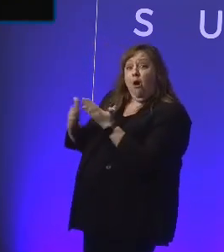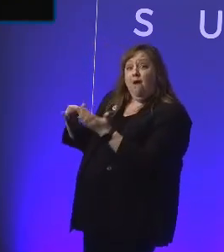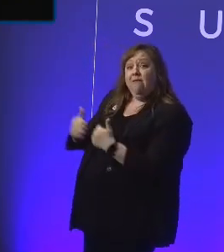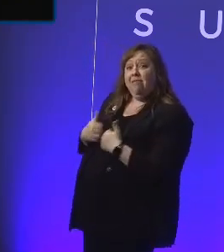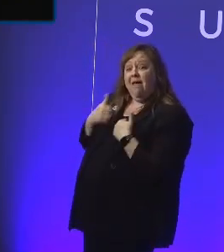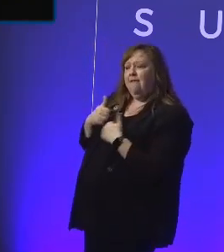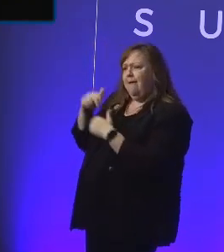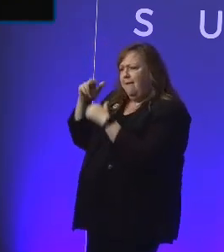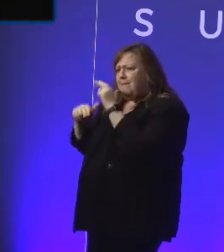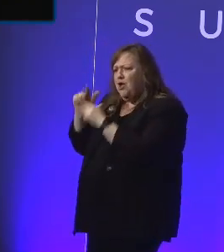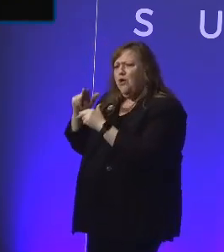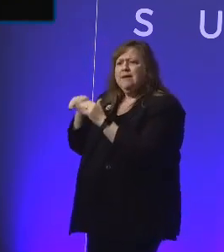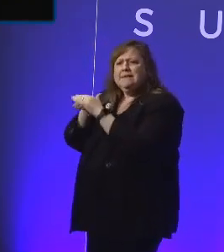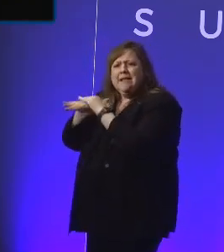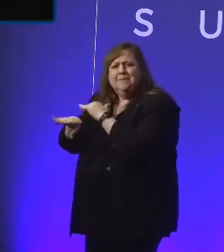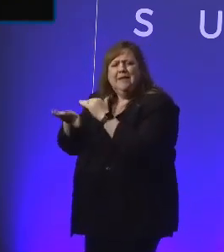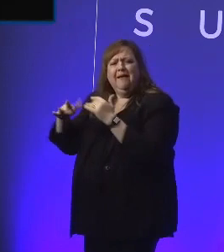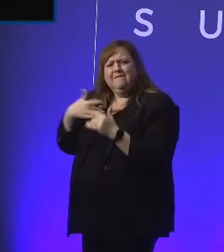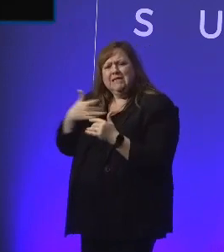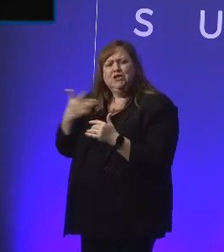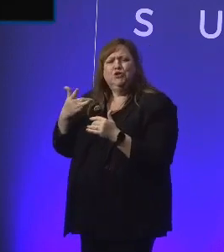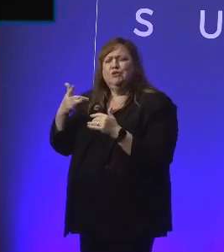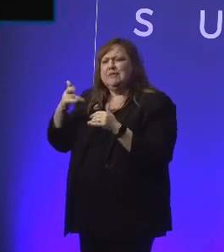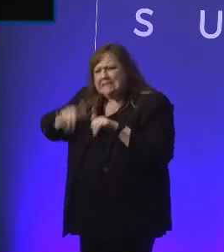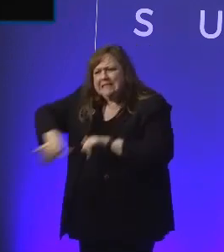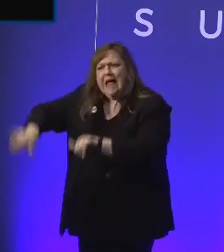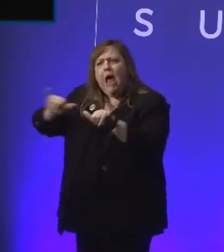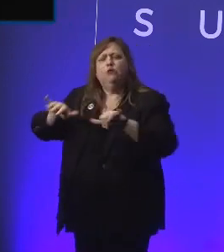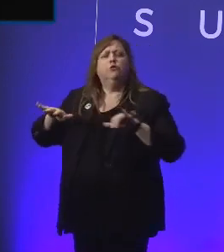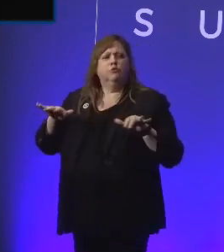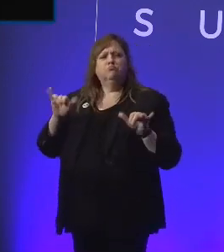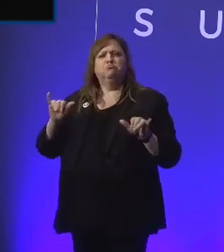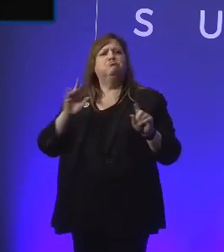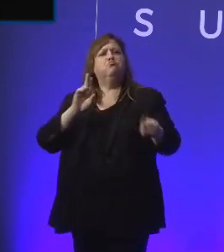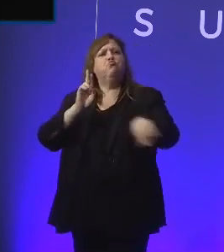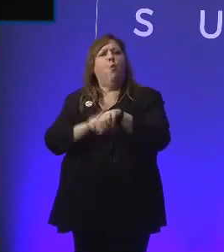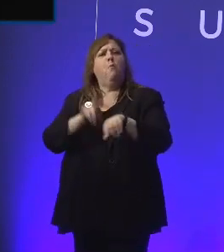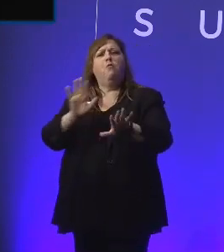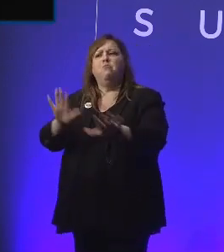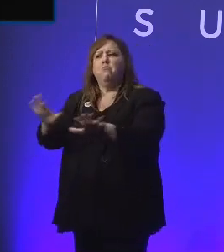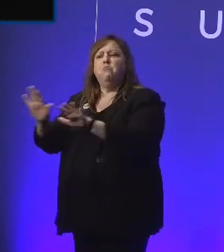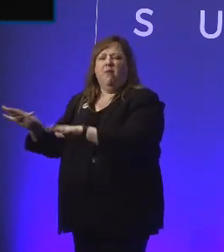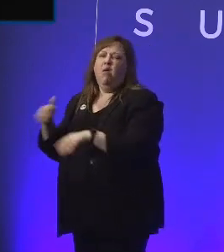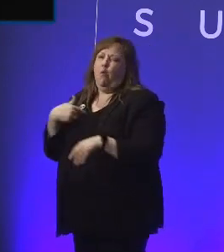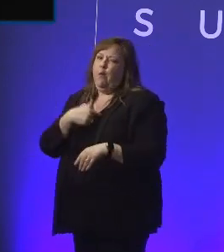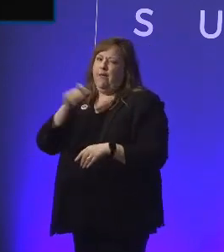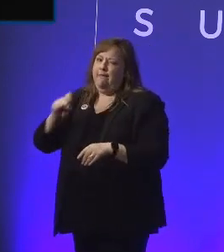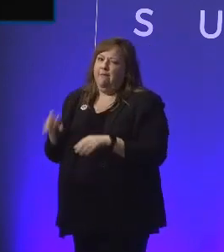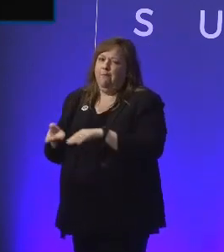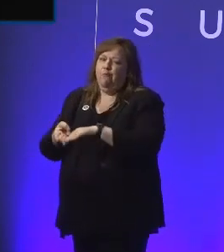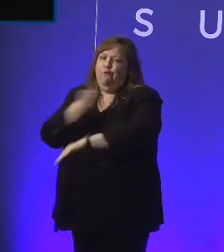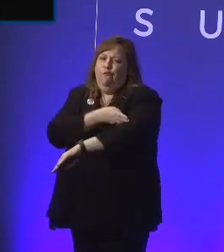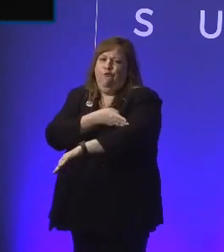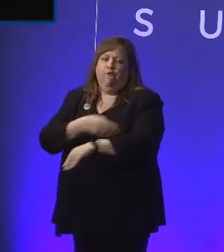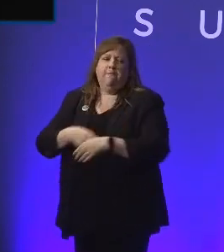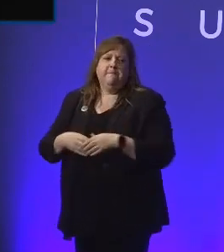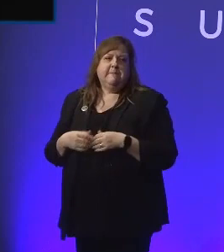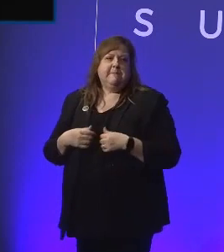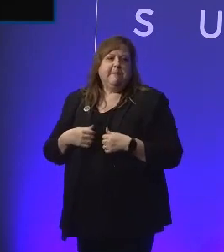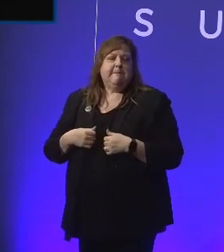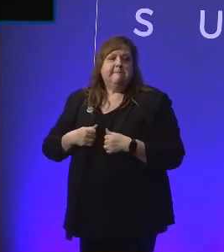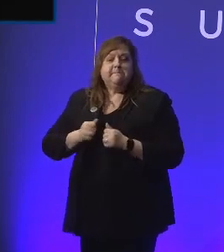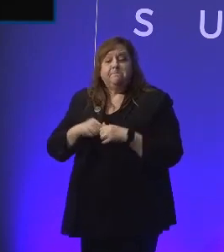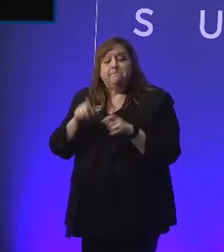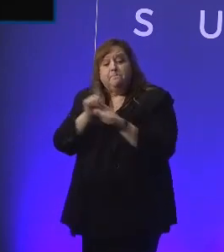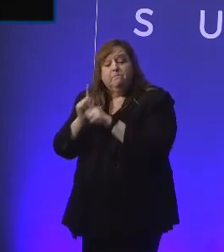built accessibly and it feels standard. We've got some work to do. Now, the other thing maybe to think about is